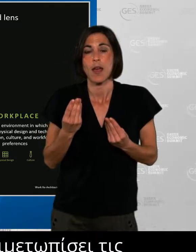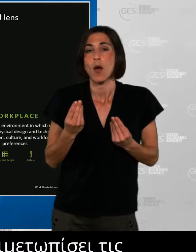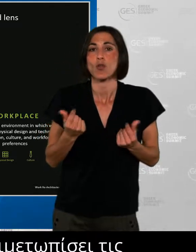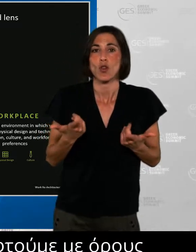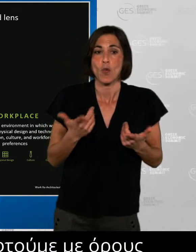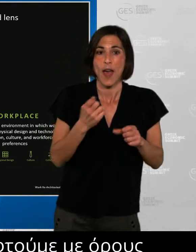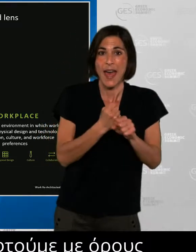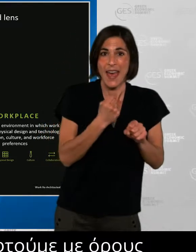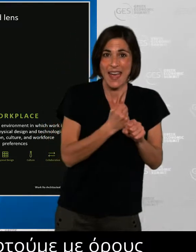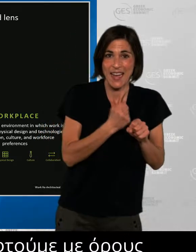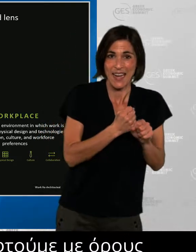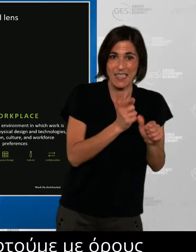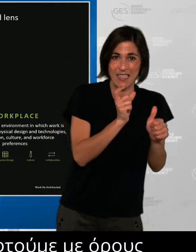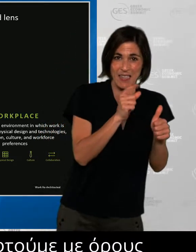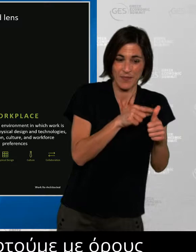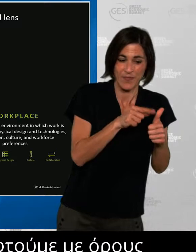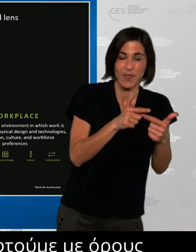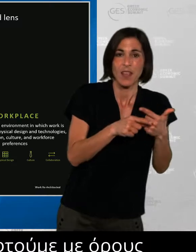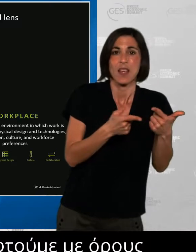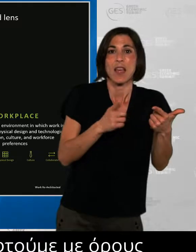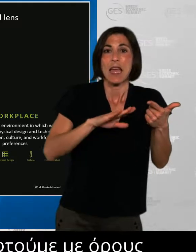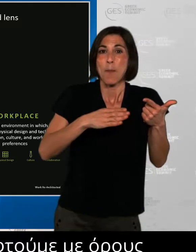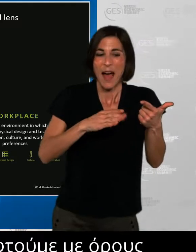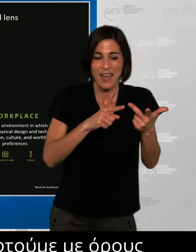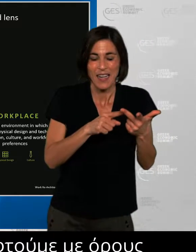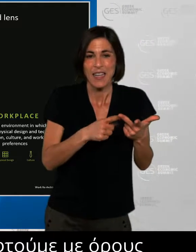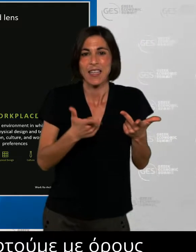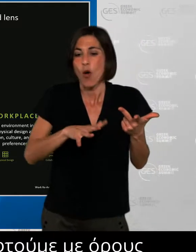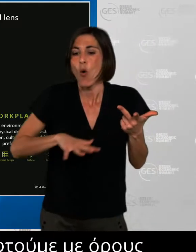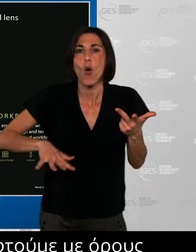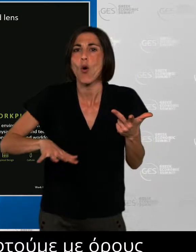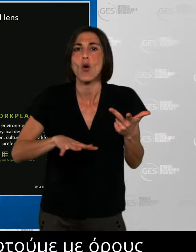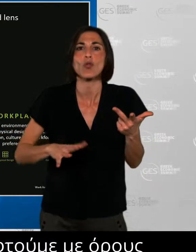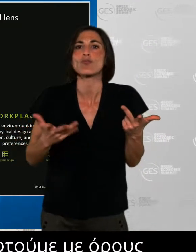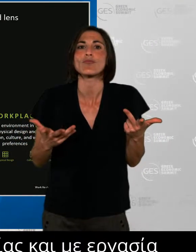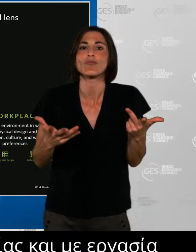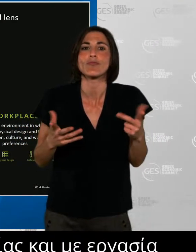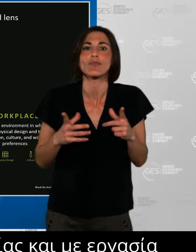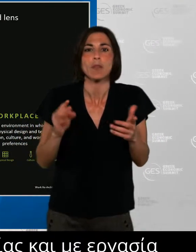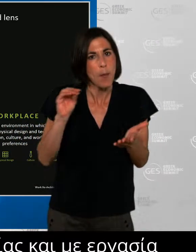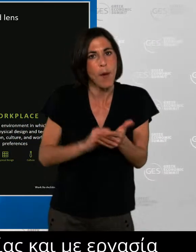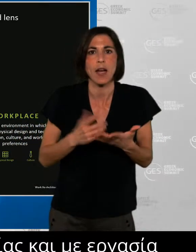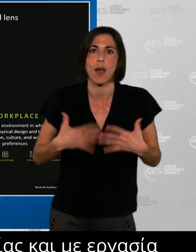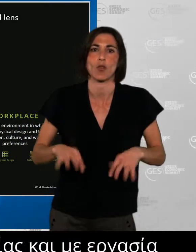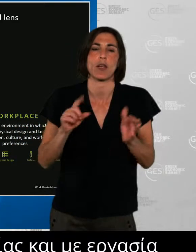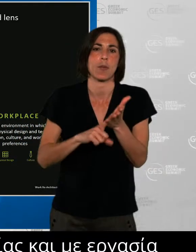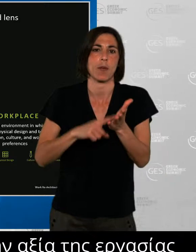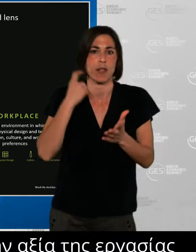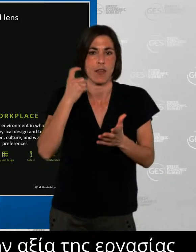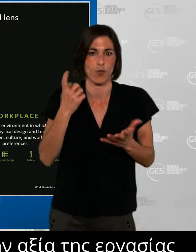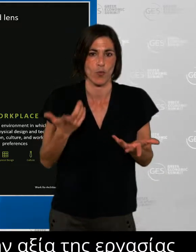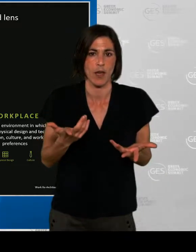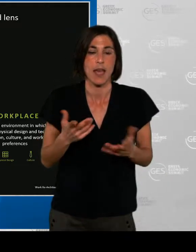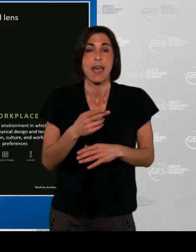And by work, we're talking about the value of the work, the tasks, the activities. It's much more about